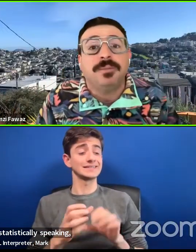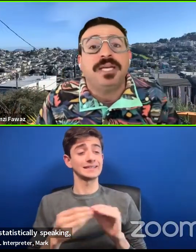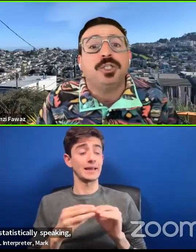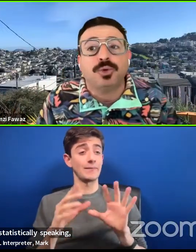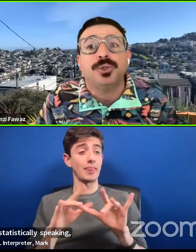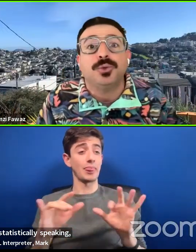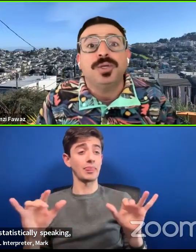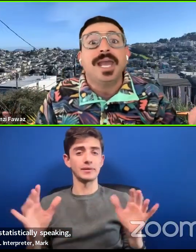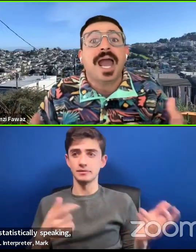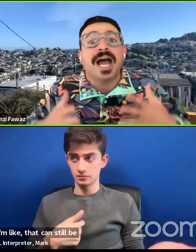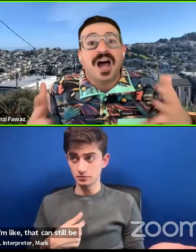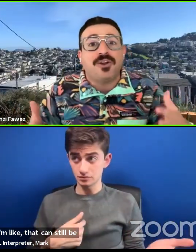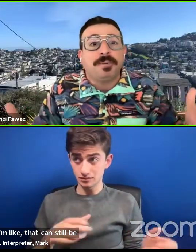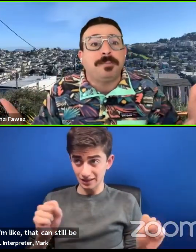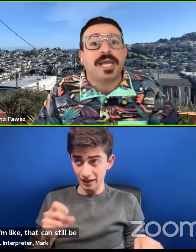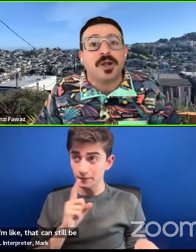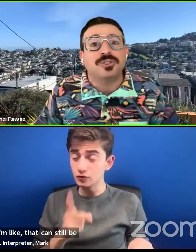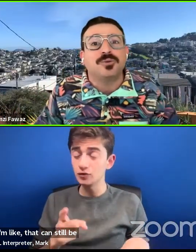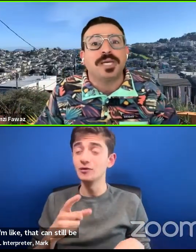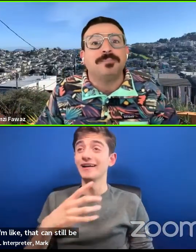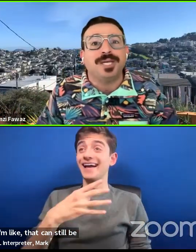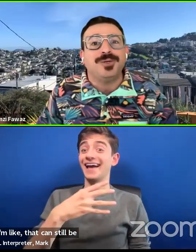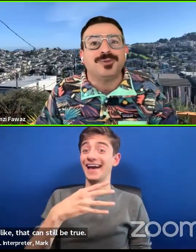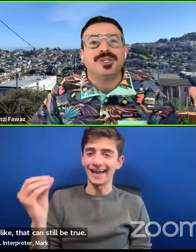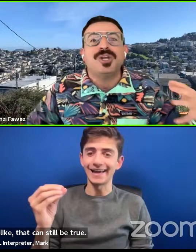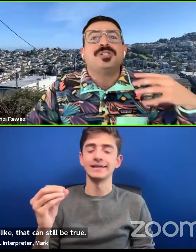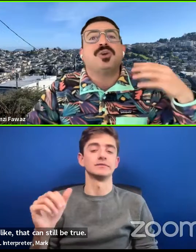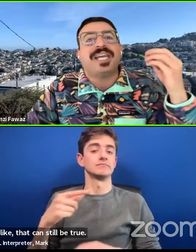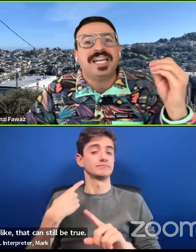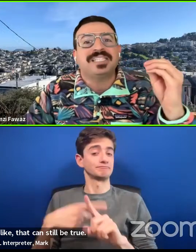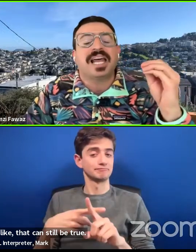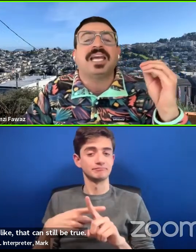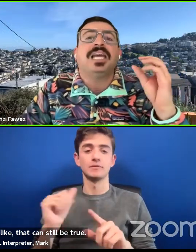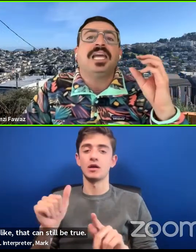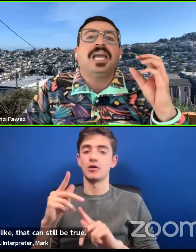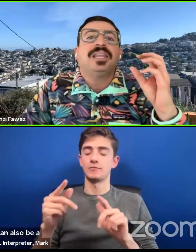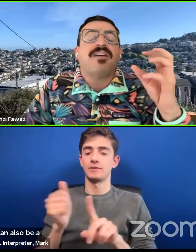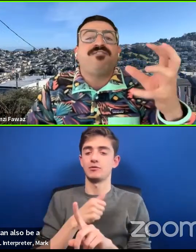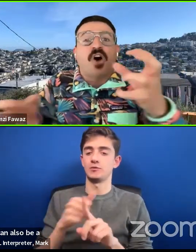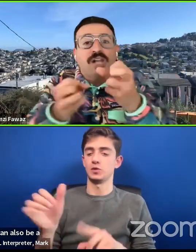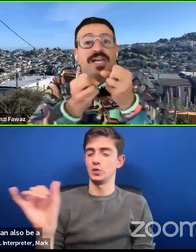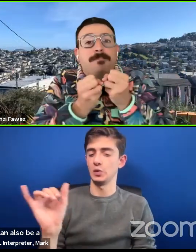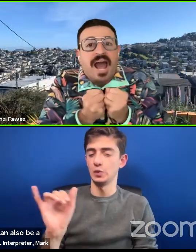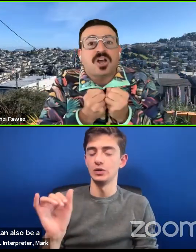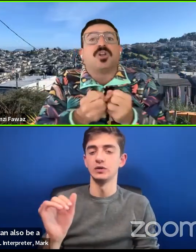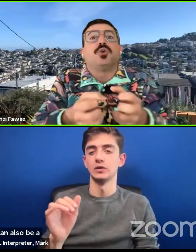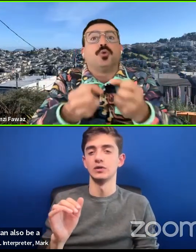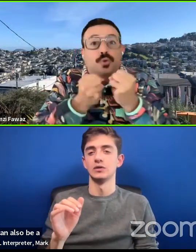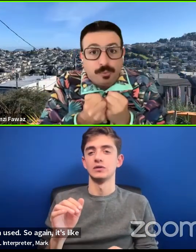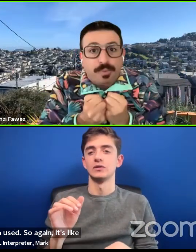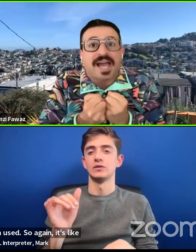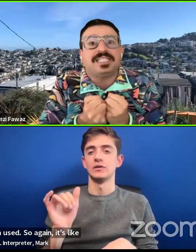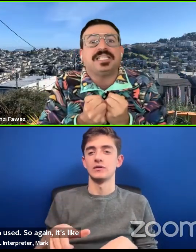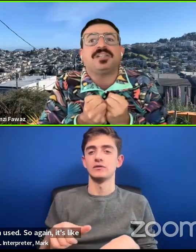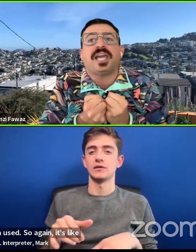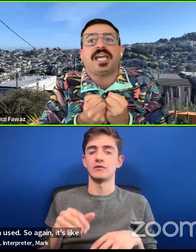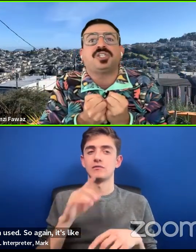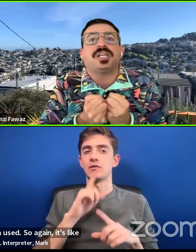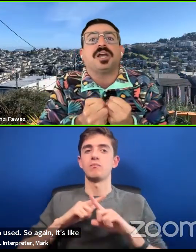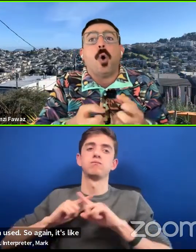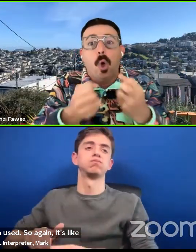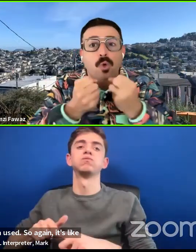that can still be true. And other people can also be abused. So again, it's like that falling back on group